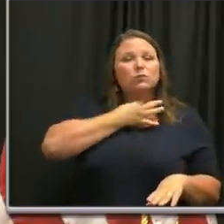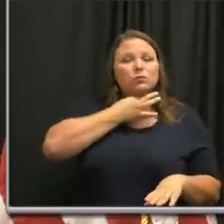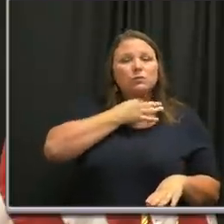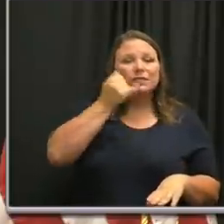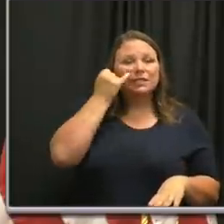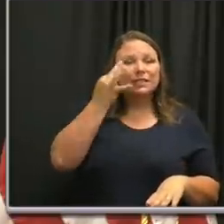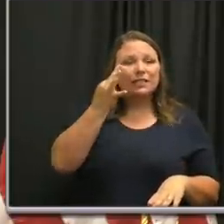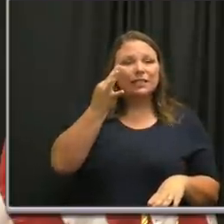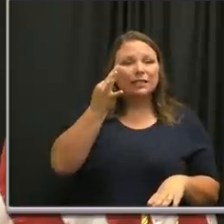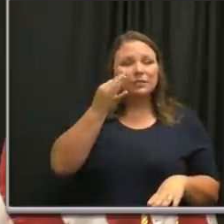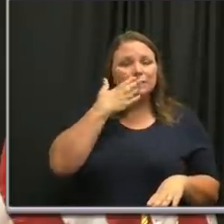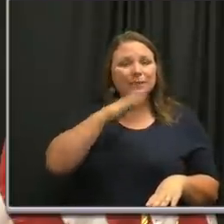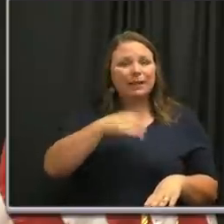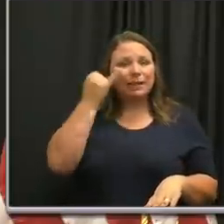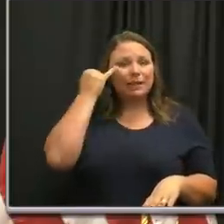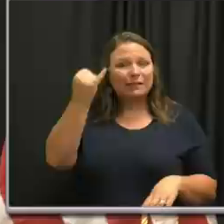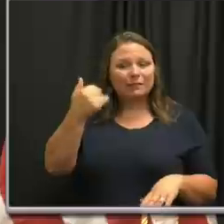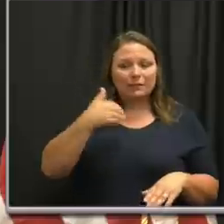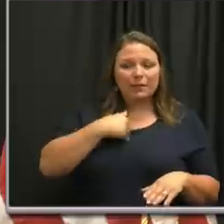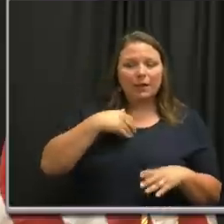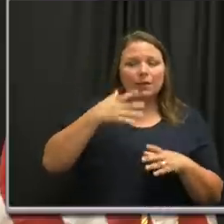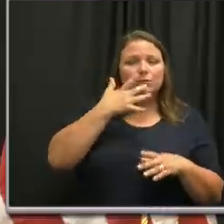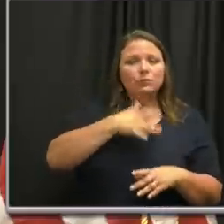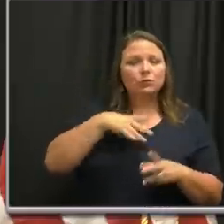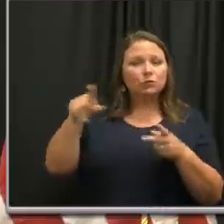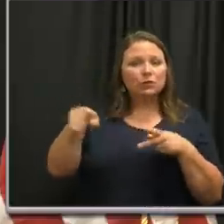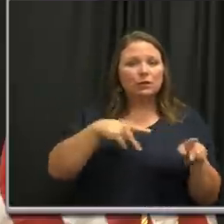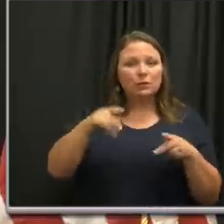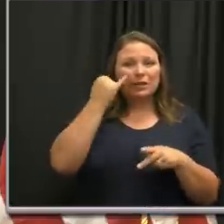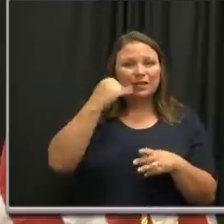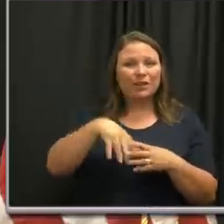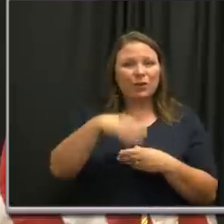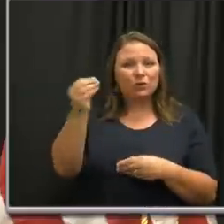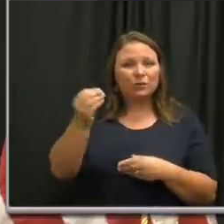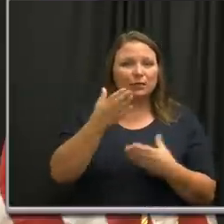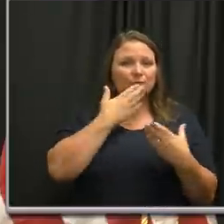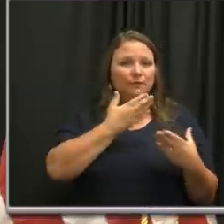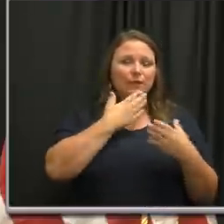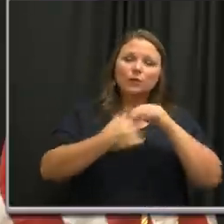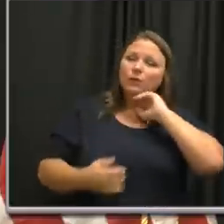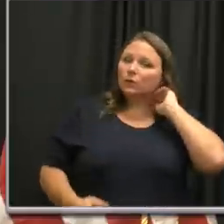that's a bad idea for there to be birthday parties, even if they're outdoors. Thanks.